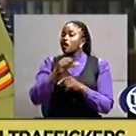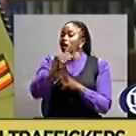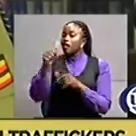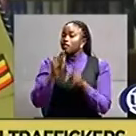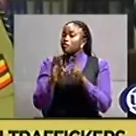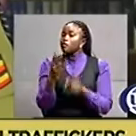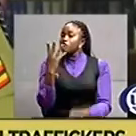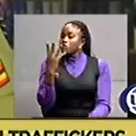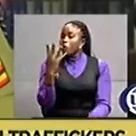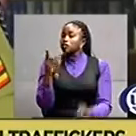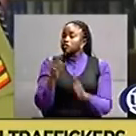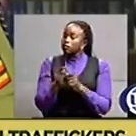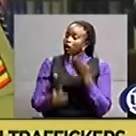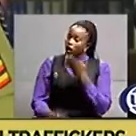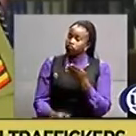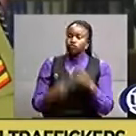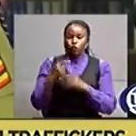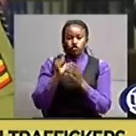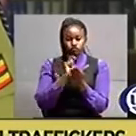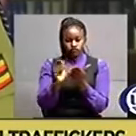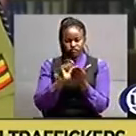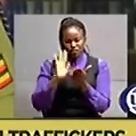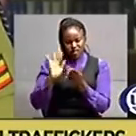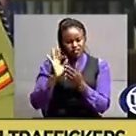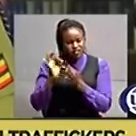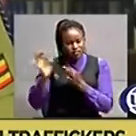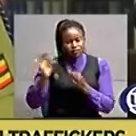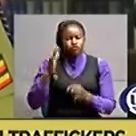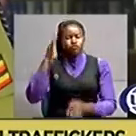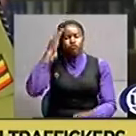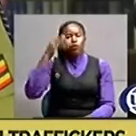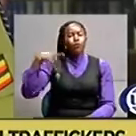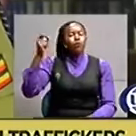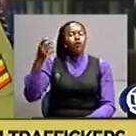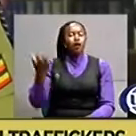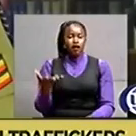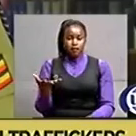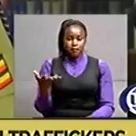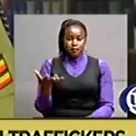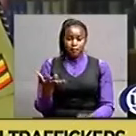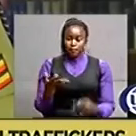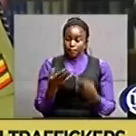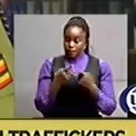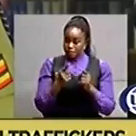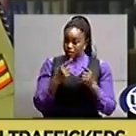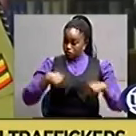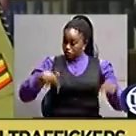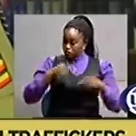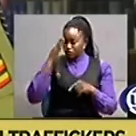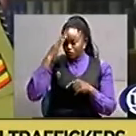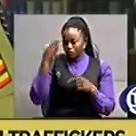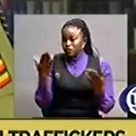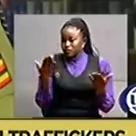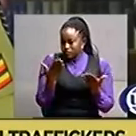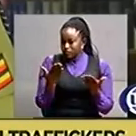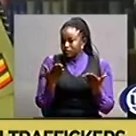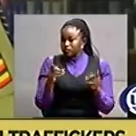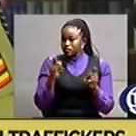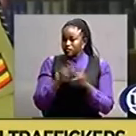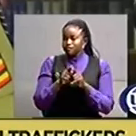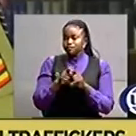with us we are trying to record their statements establish where they were destined but we all what we know is that they were en route